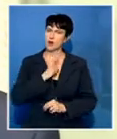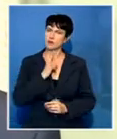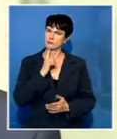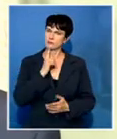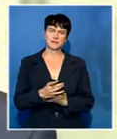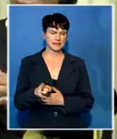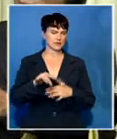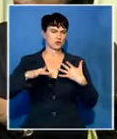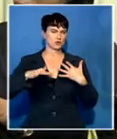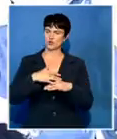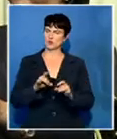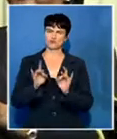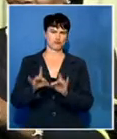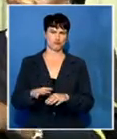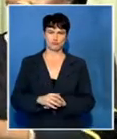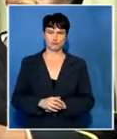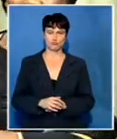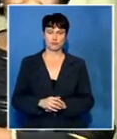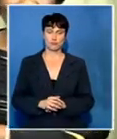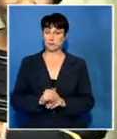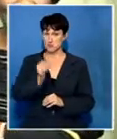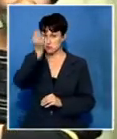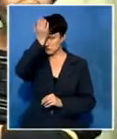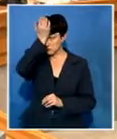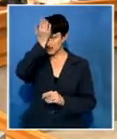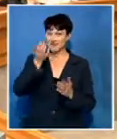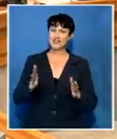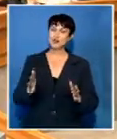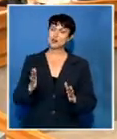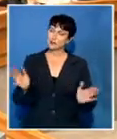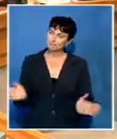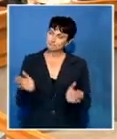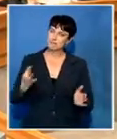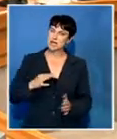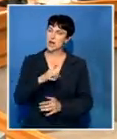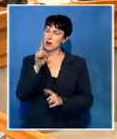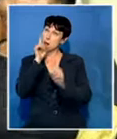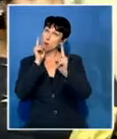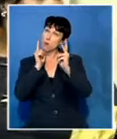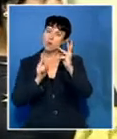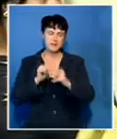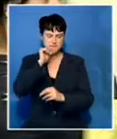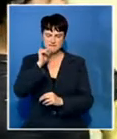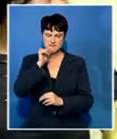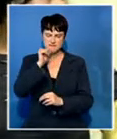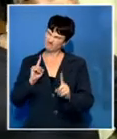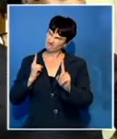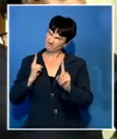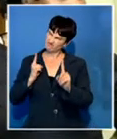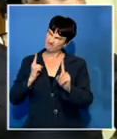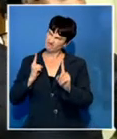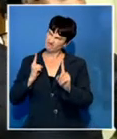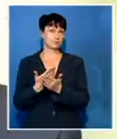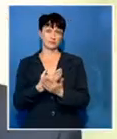situation. Zuma encouraged the girls to pursue their goals, even if it is to the highest office in the country.